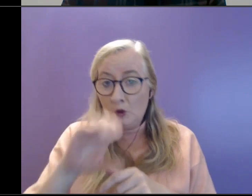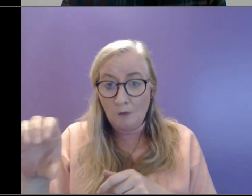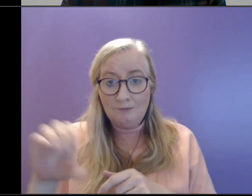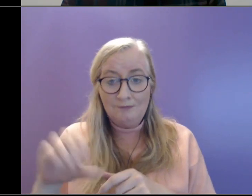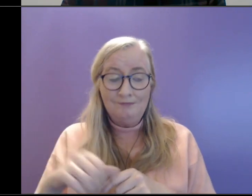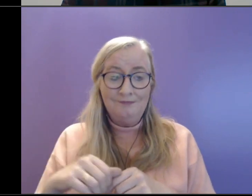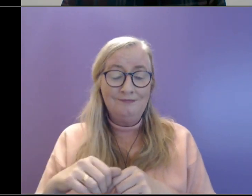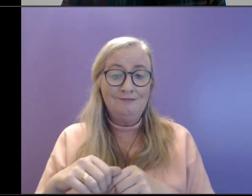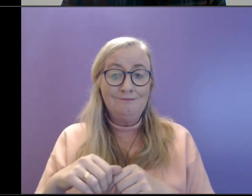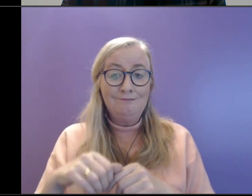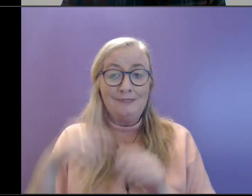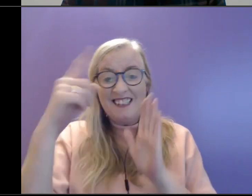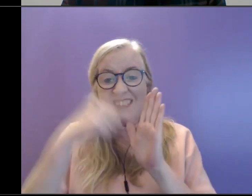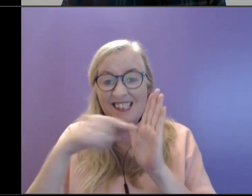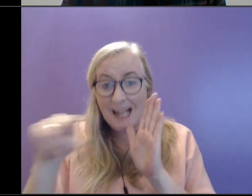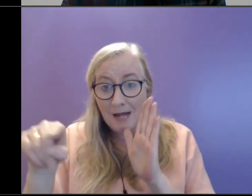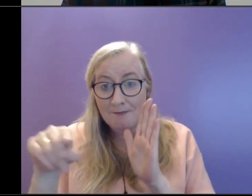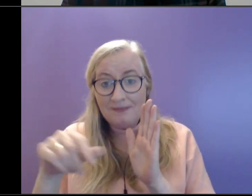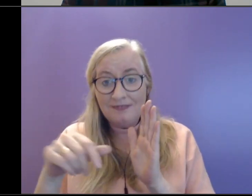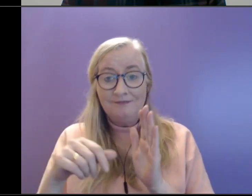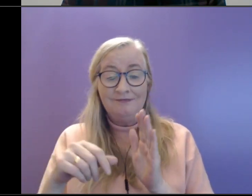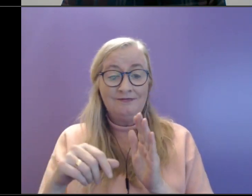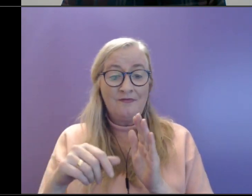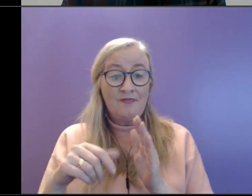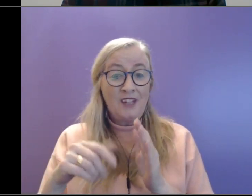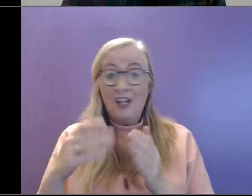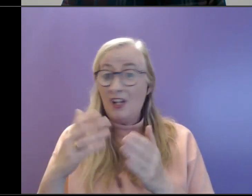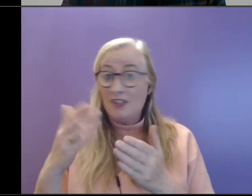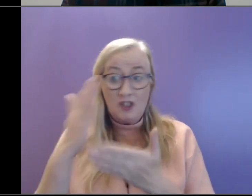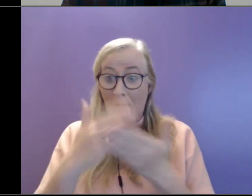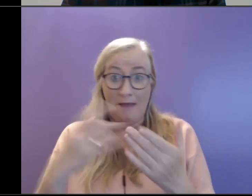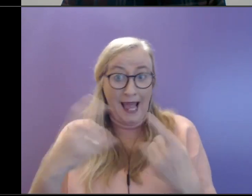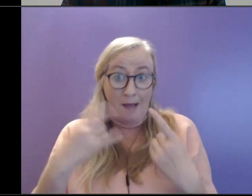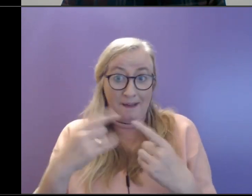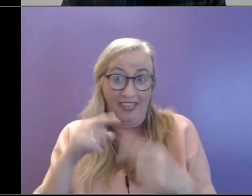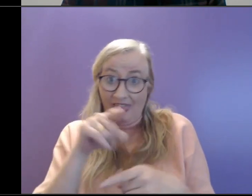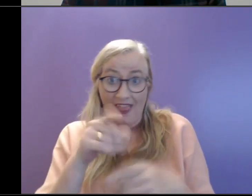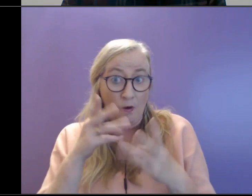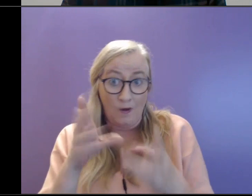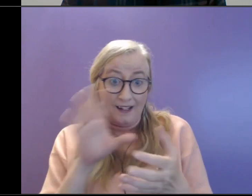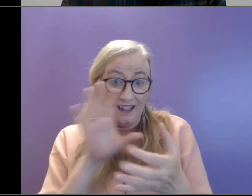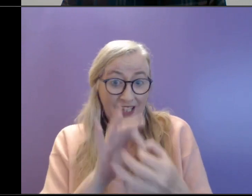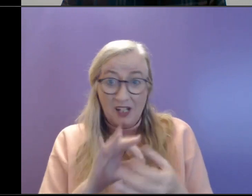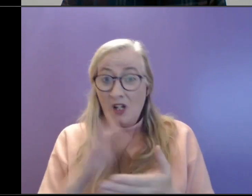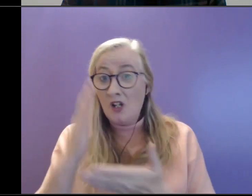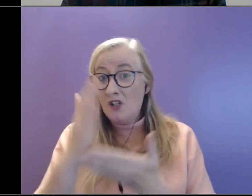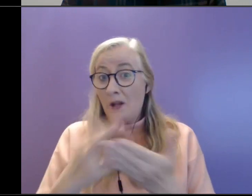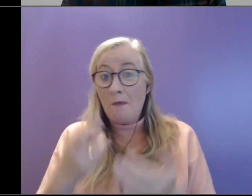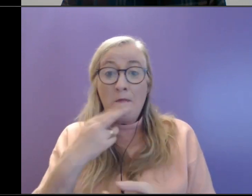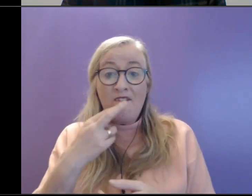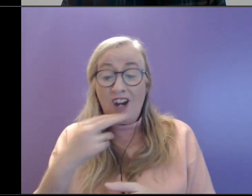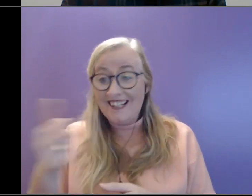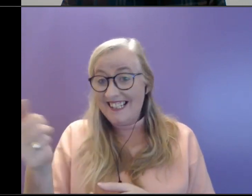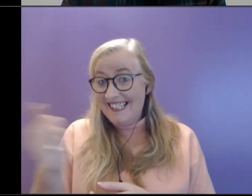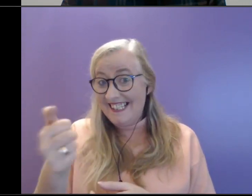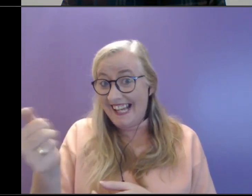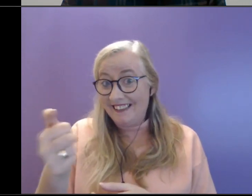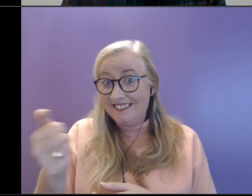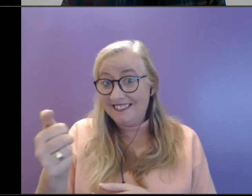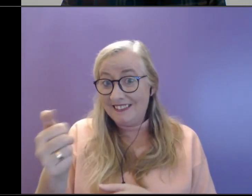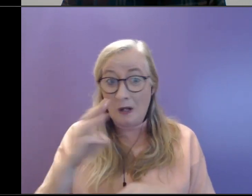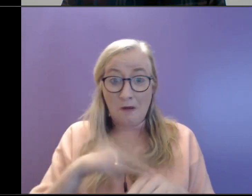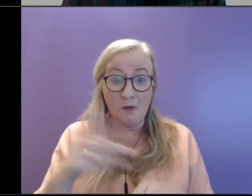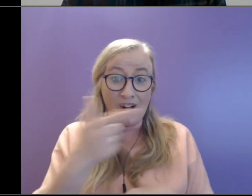from. And then others, you know, possibly text is an easier is an easier way or